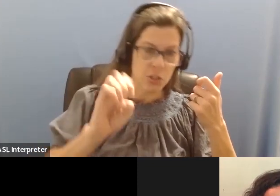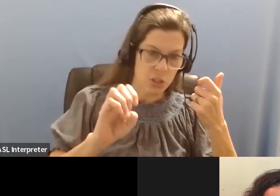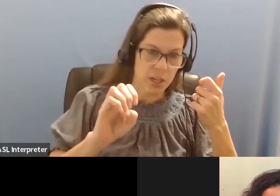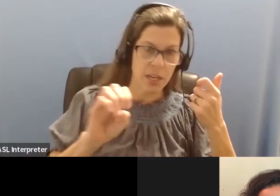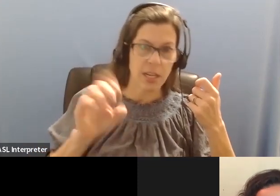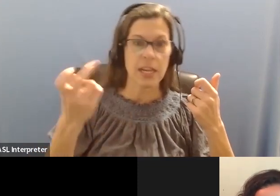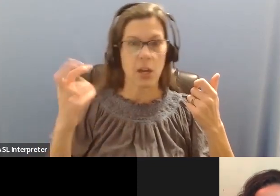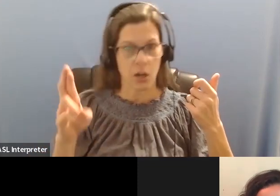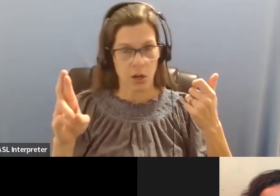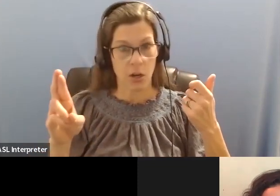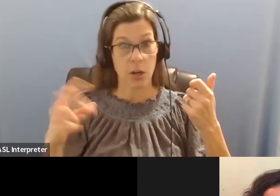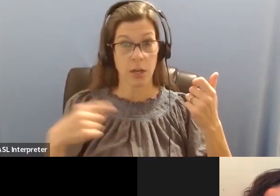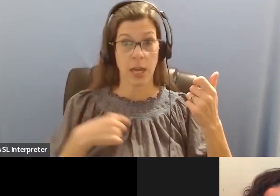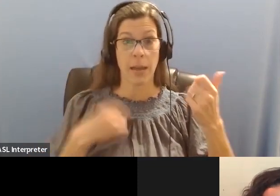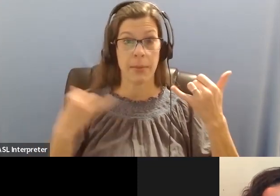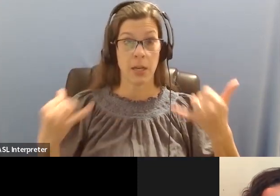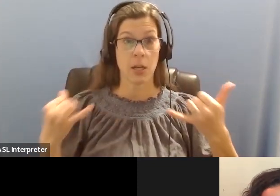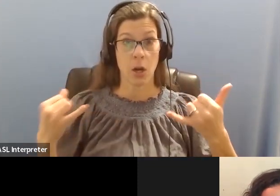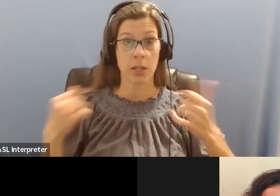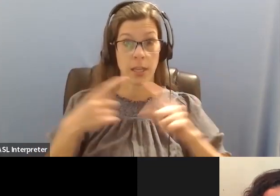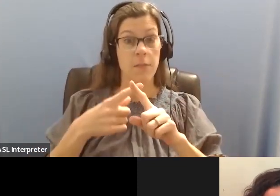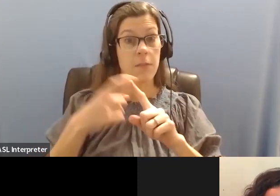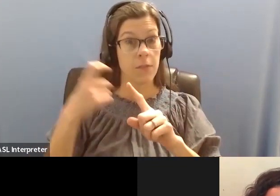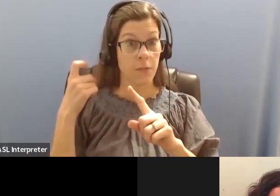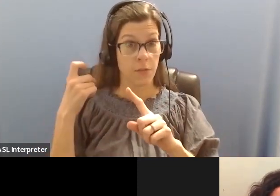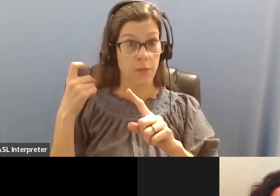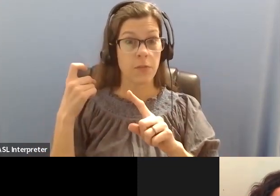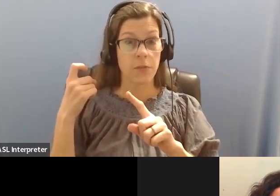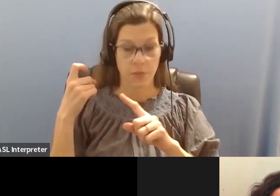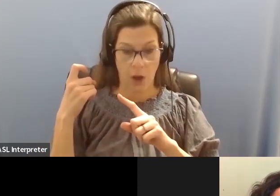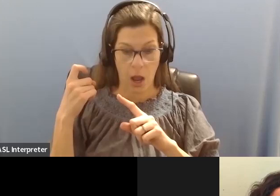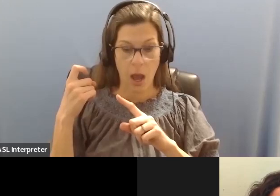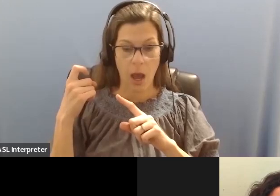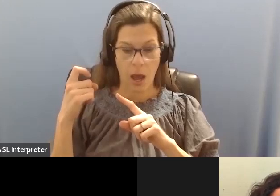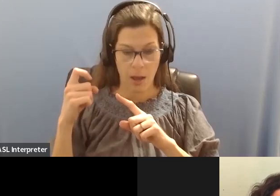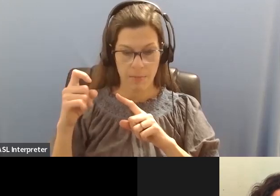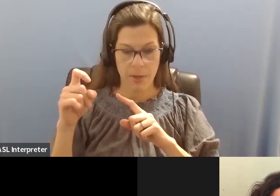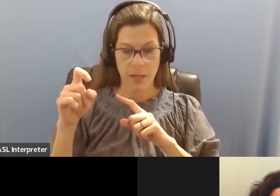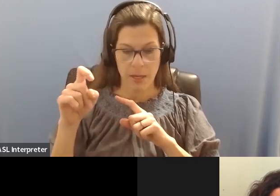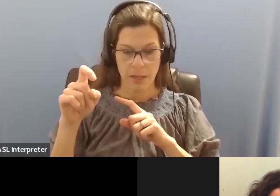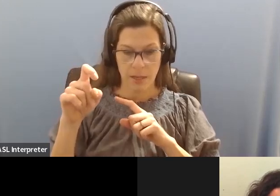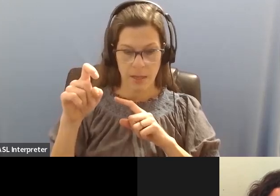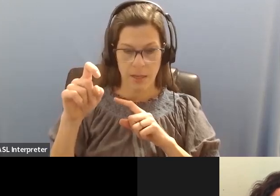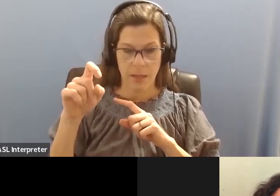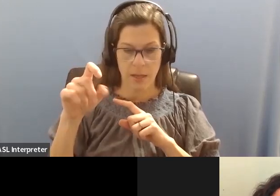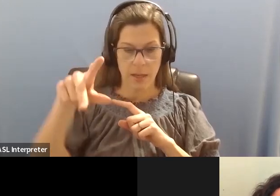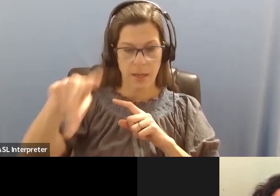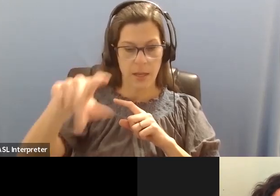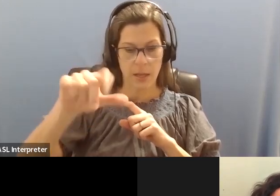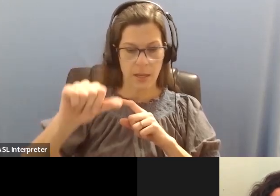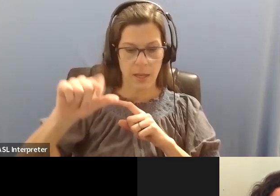currently speaking from the land of the Patashaw indigenous people in Northeast Brazil.